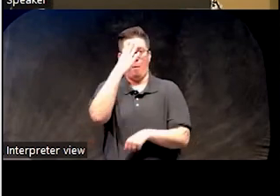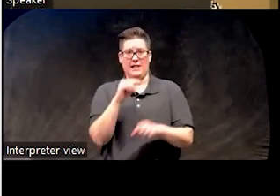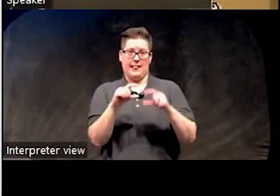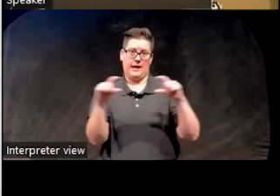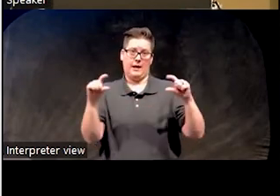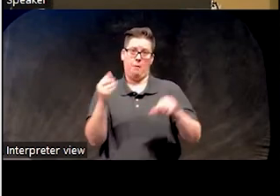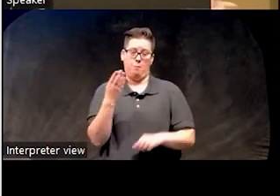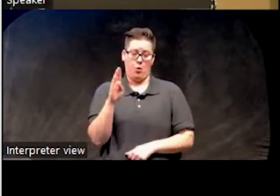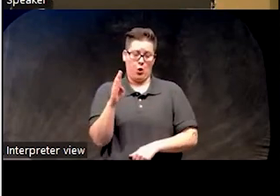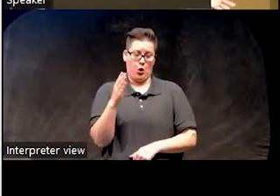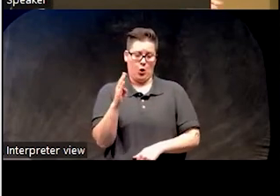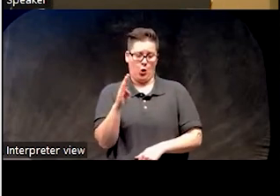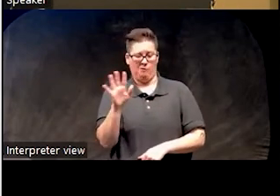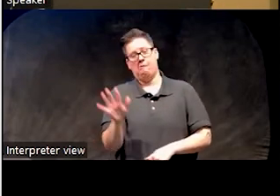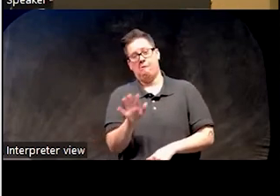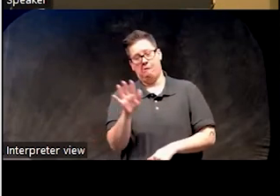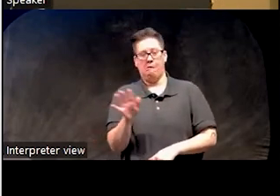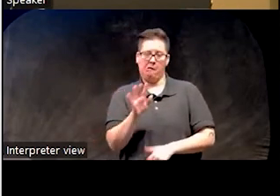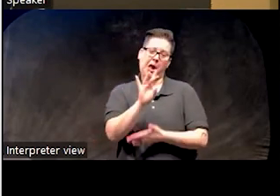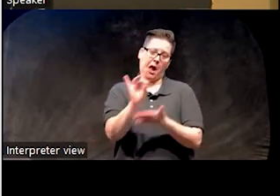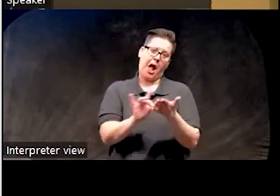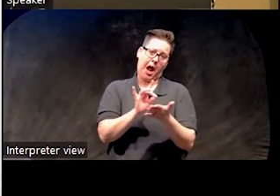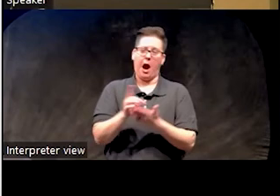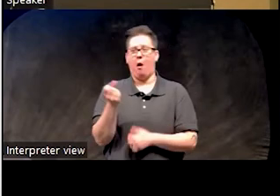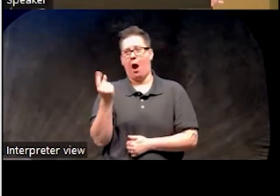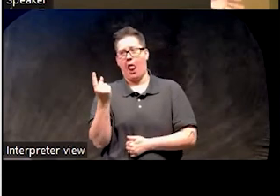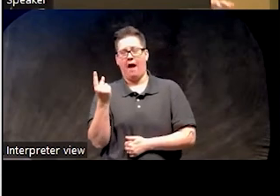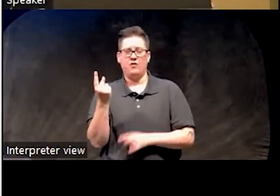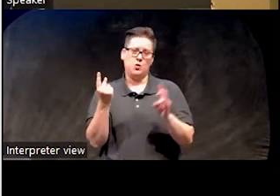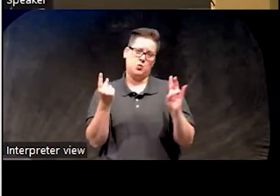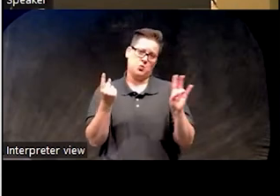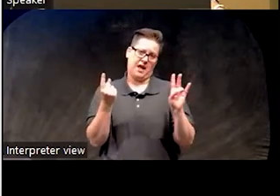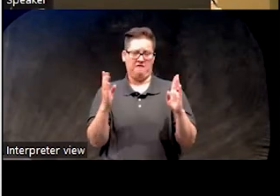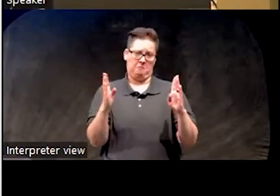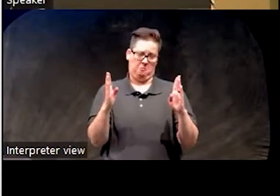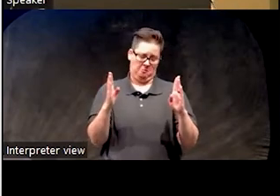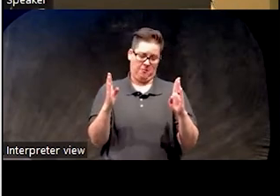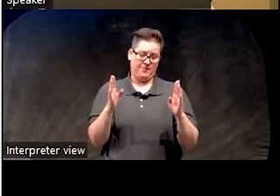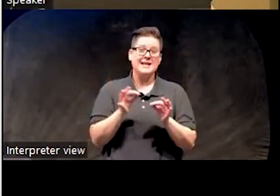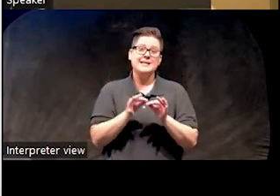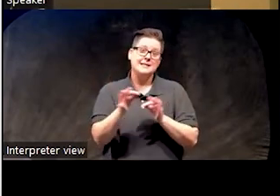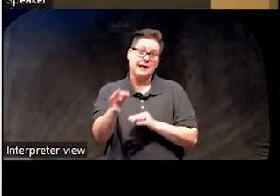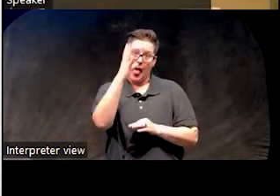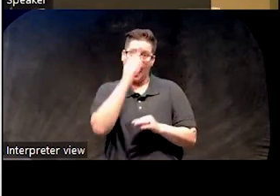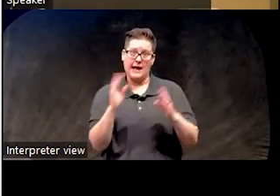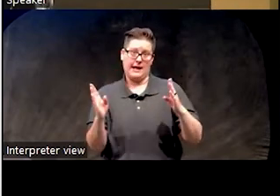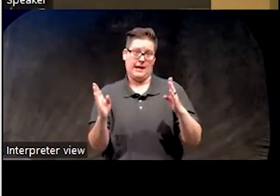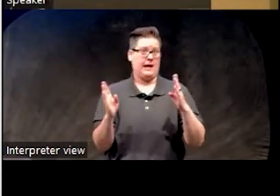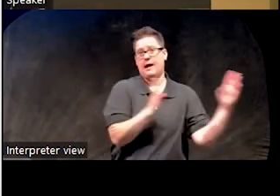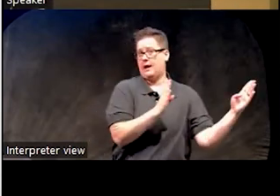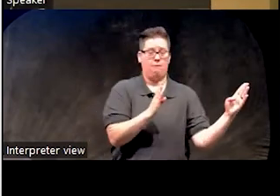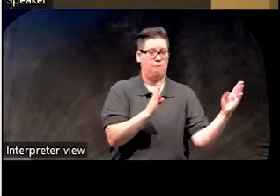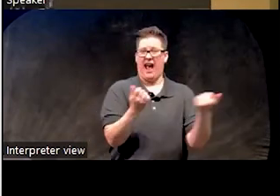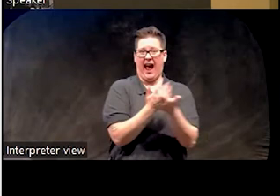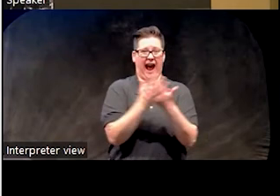bar. This is approximate like eight hours from 11 to seven ish. A delayed sleep phase. The whole